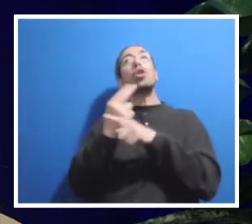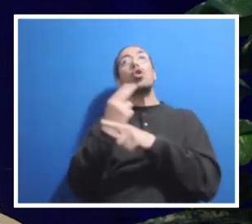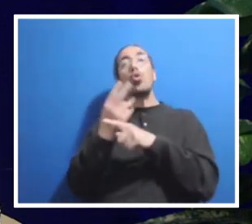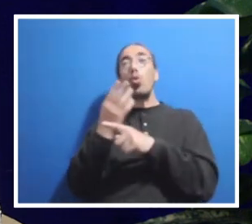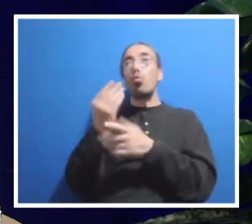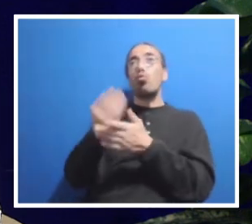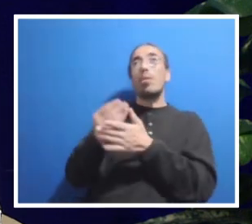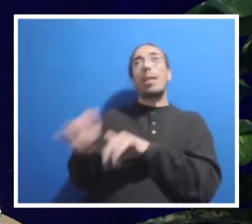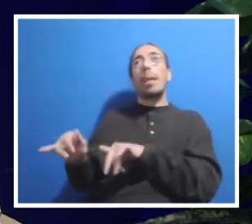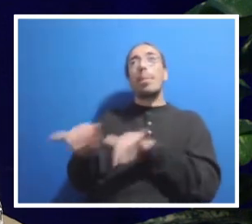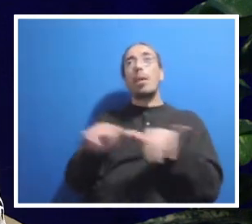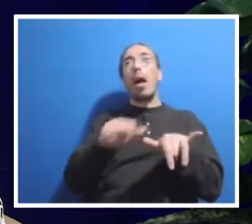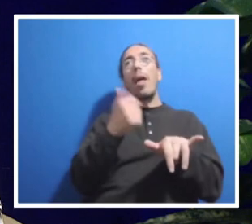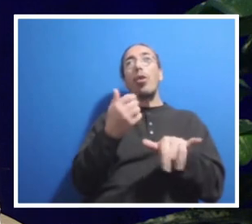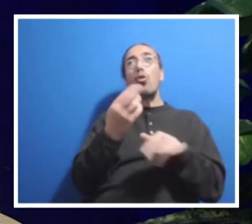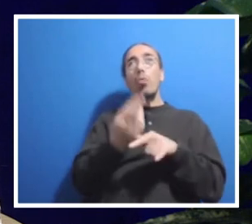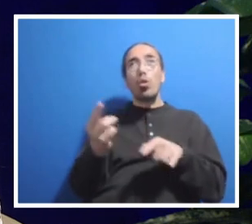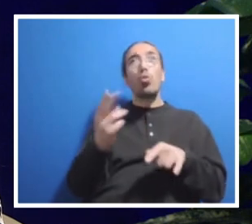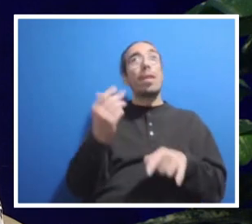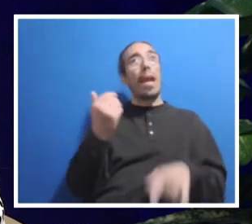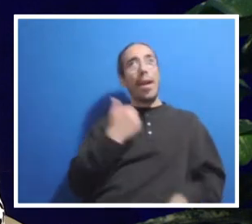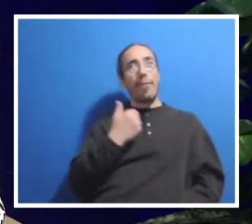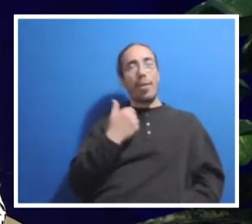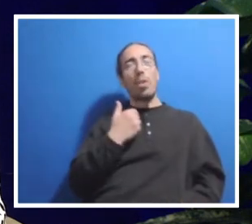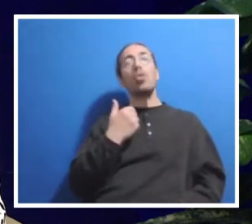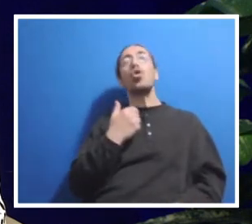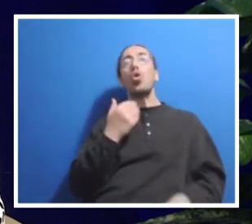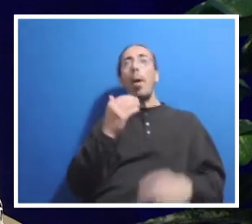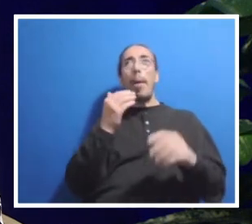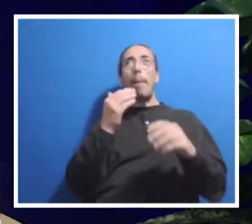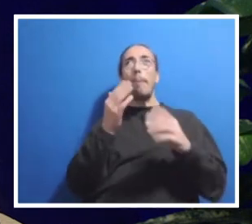with the other resources they have to balance their budgets.